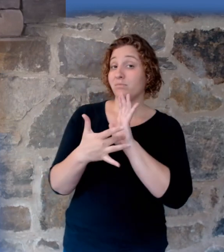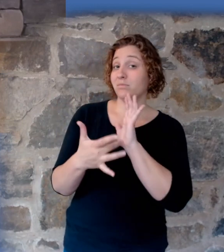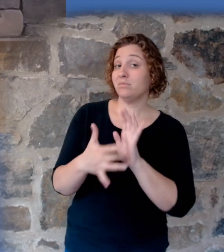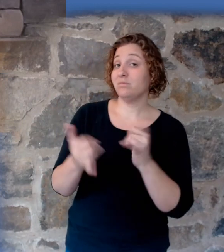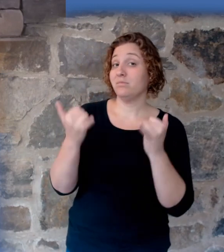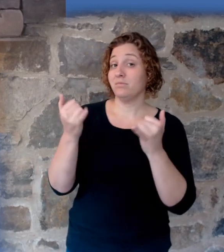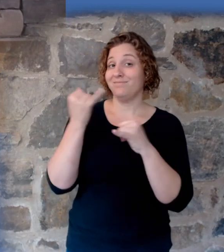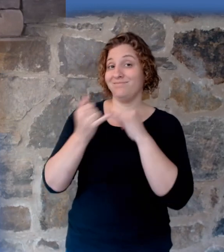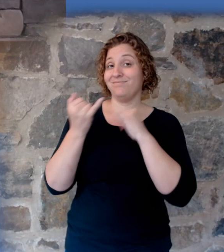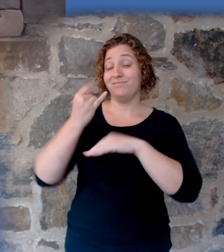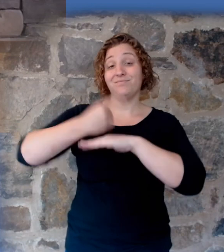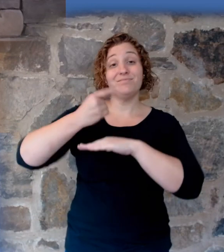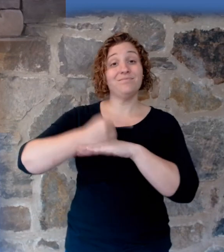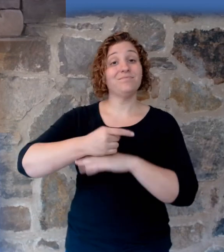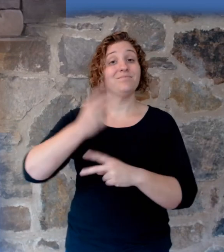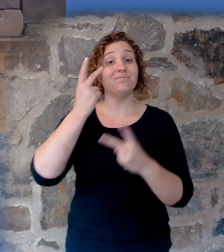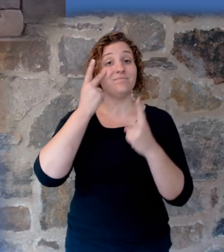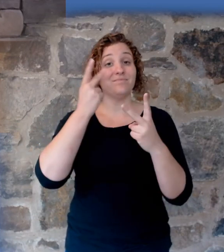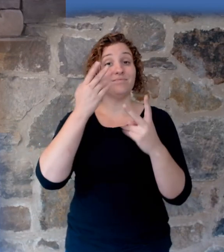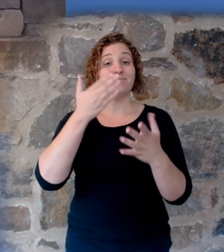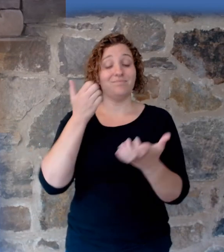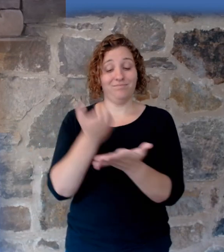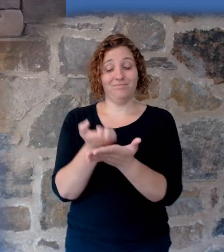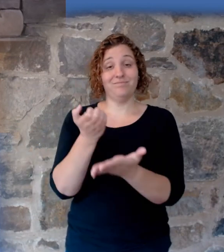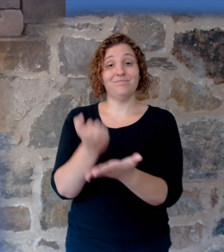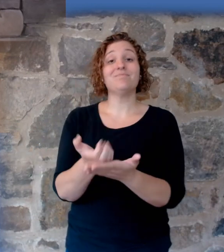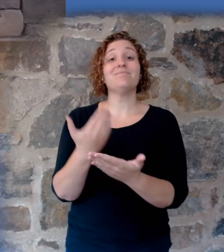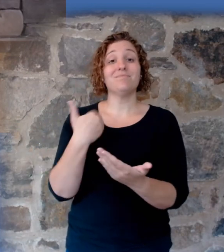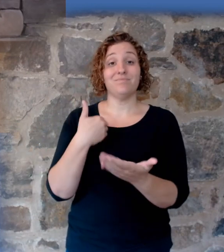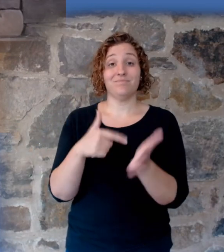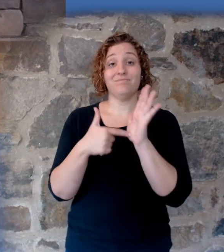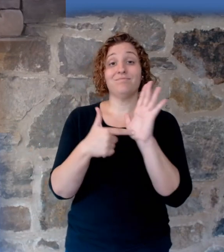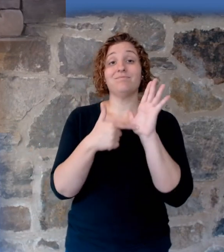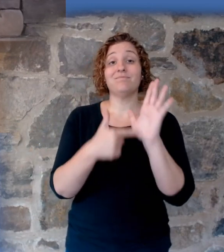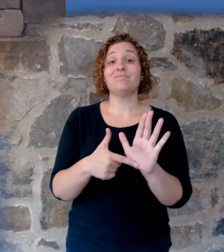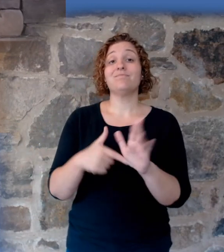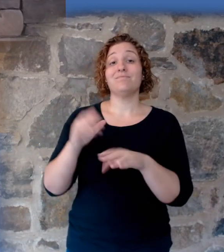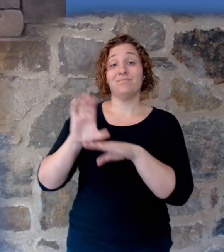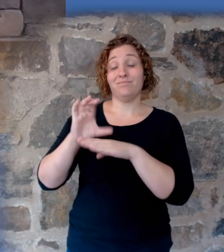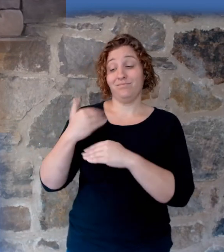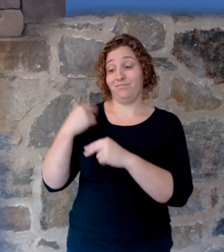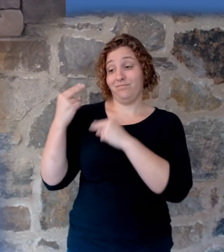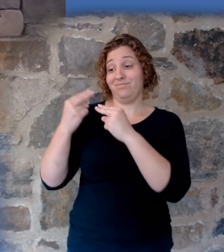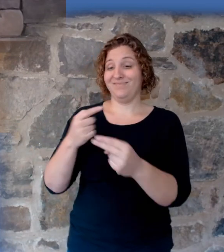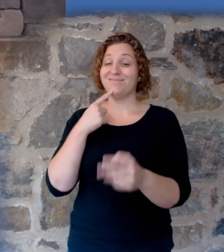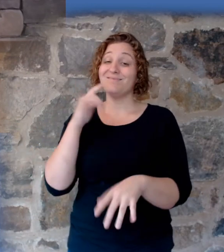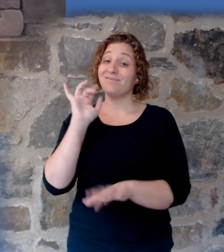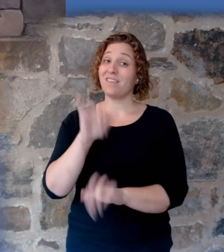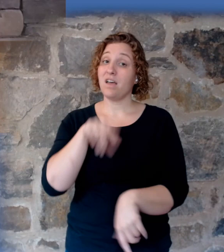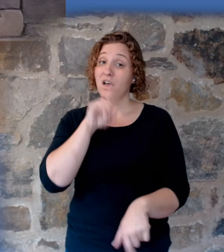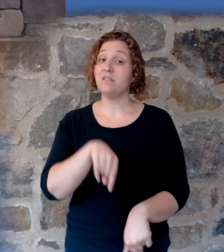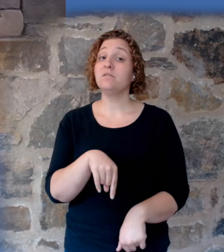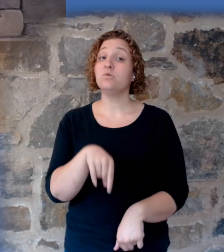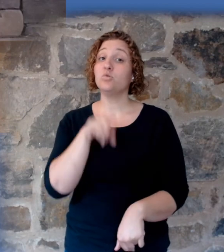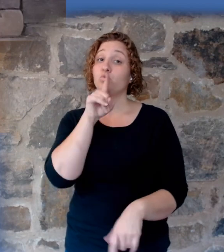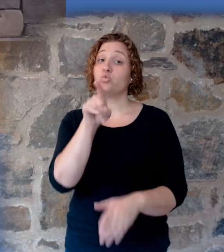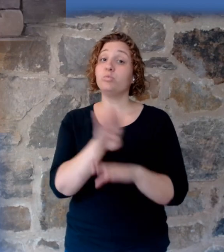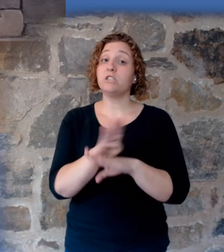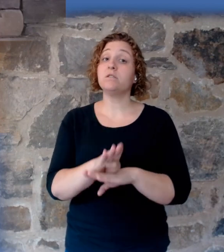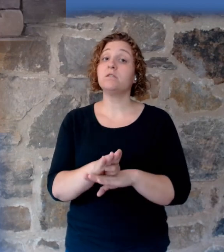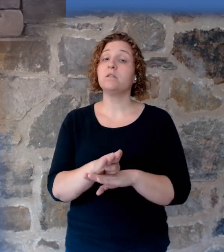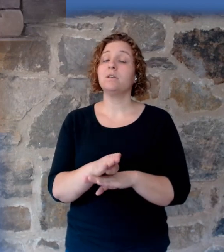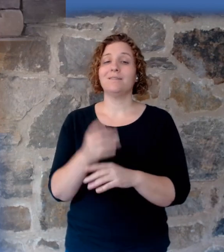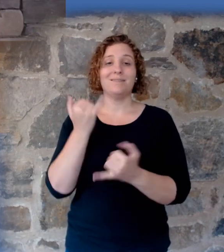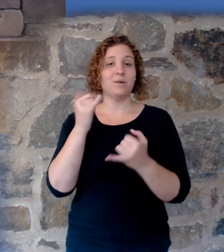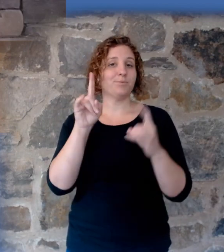days we have the best evidence the church has ever had in its history to say that's the answer. So now the question is what are you going to do with it?